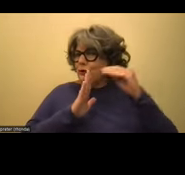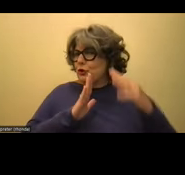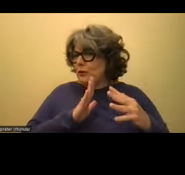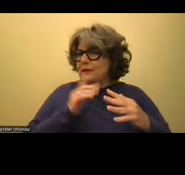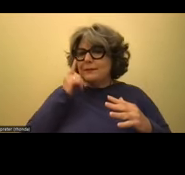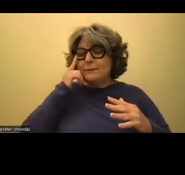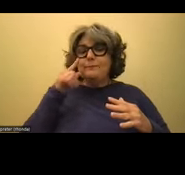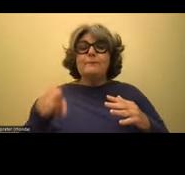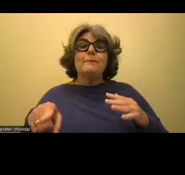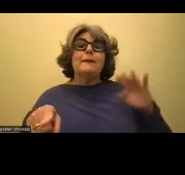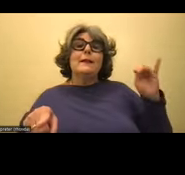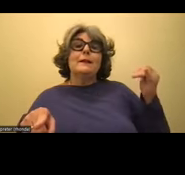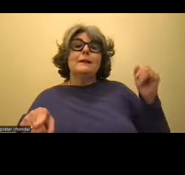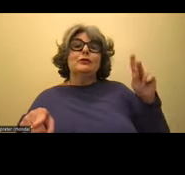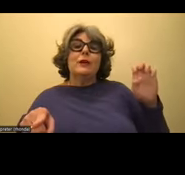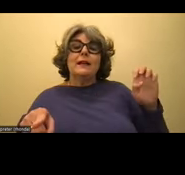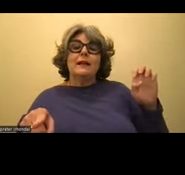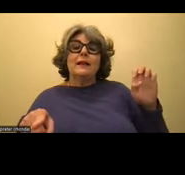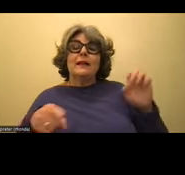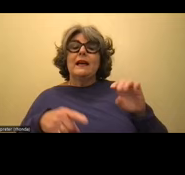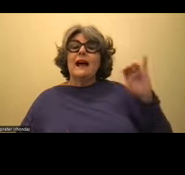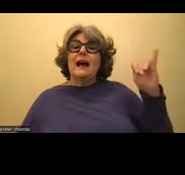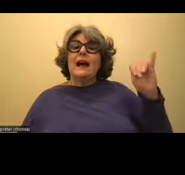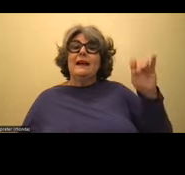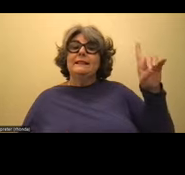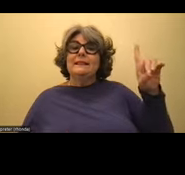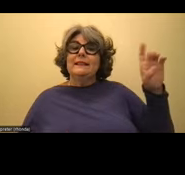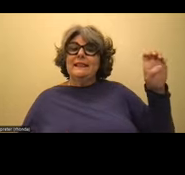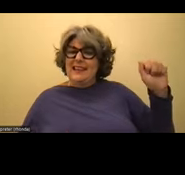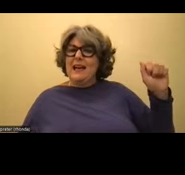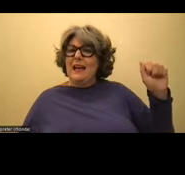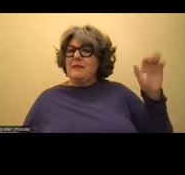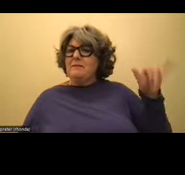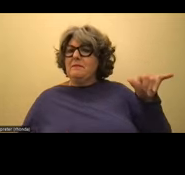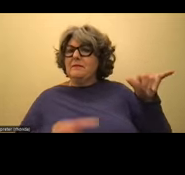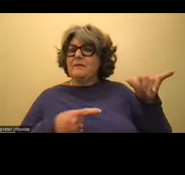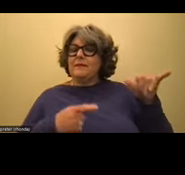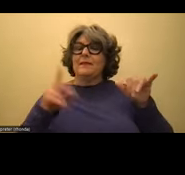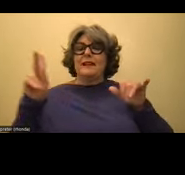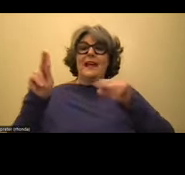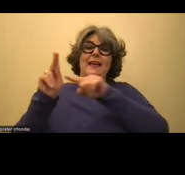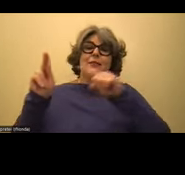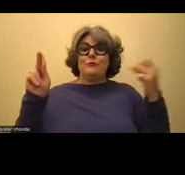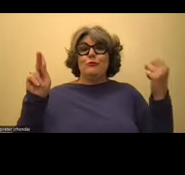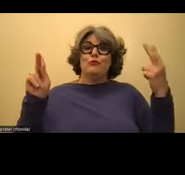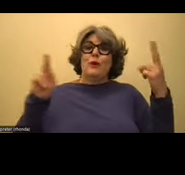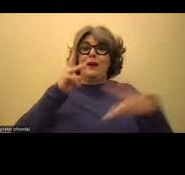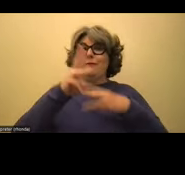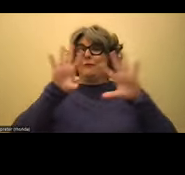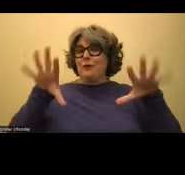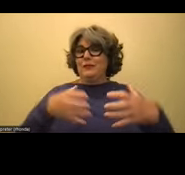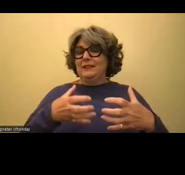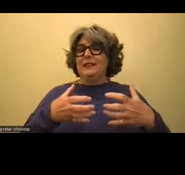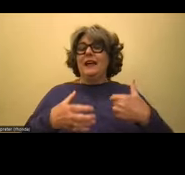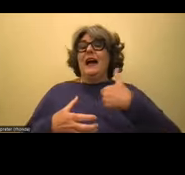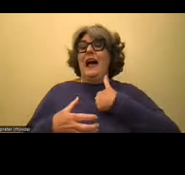when I said 22, I was talking about IDEA, right? So in the K-12 world, right? I